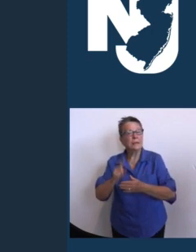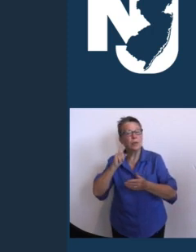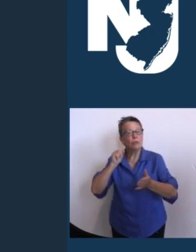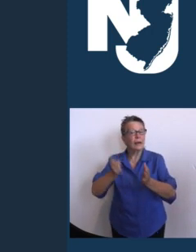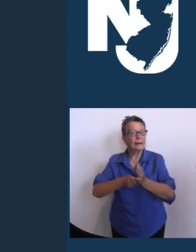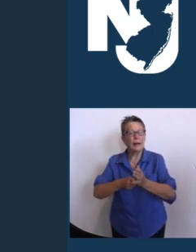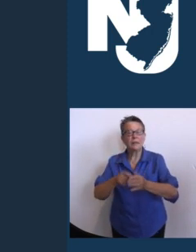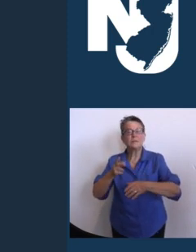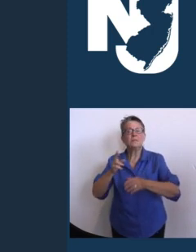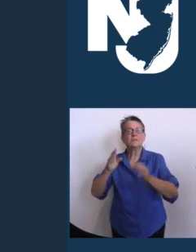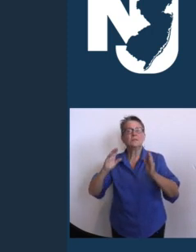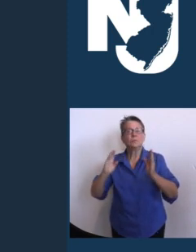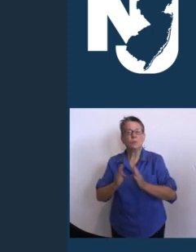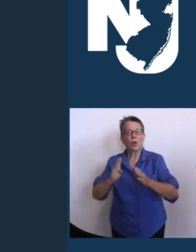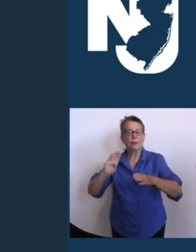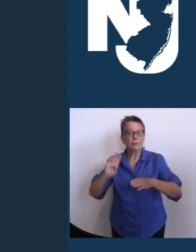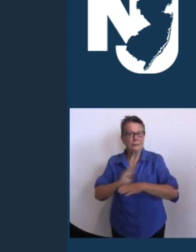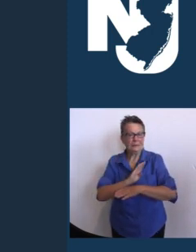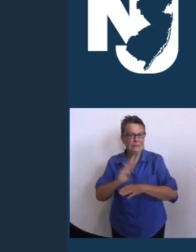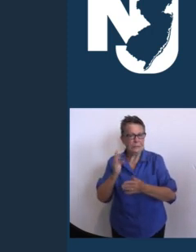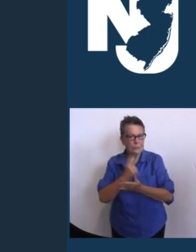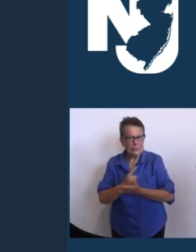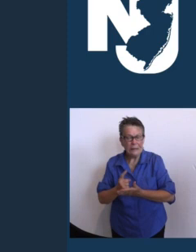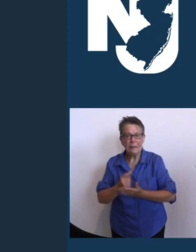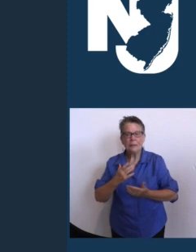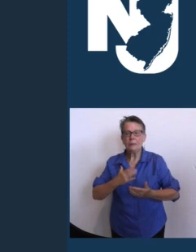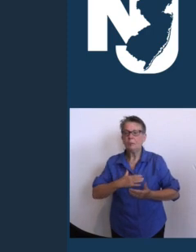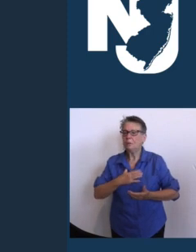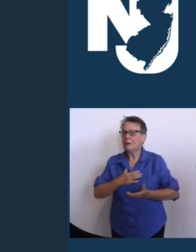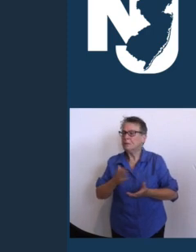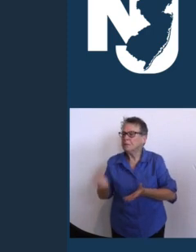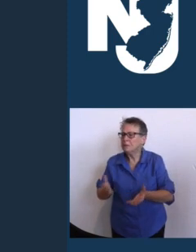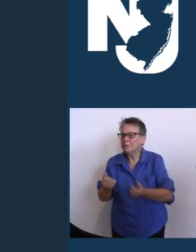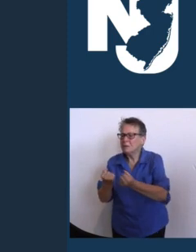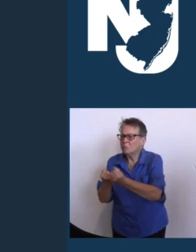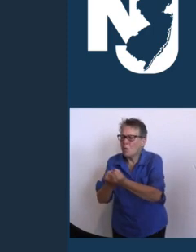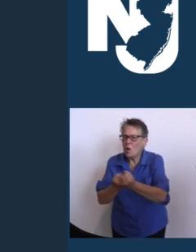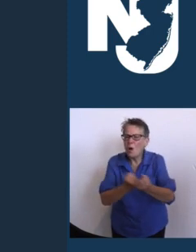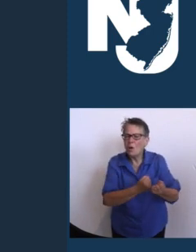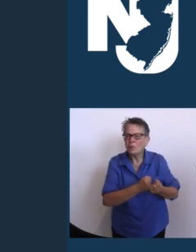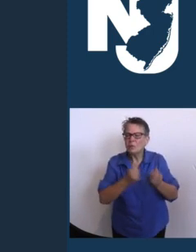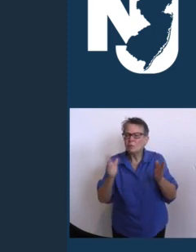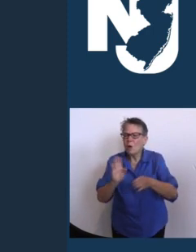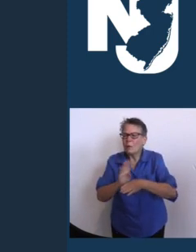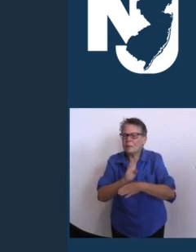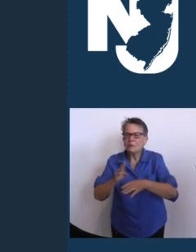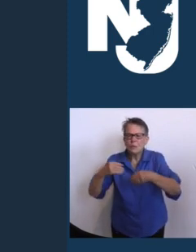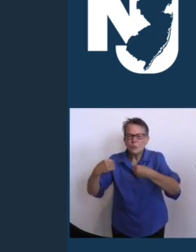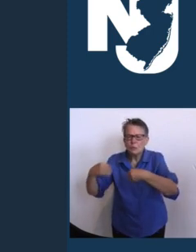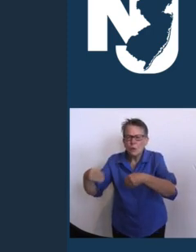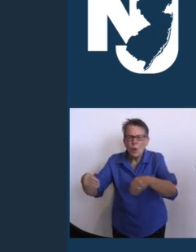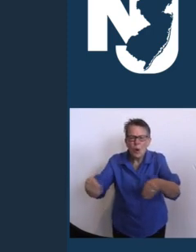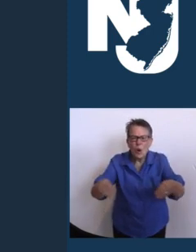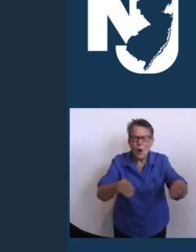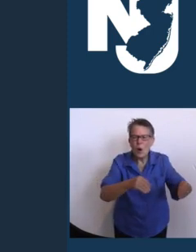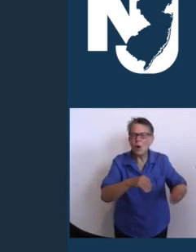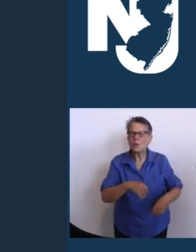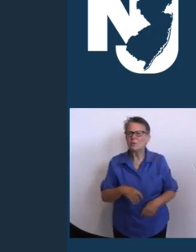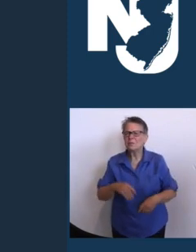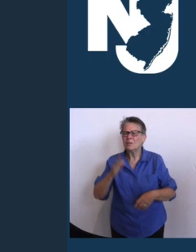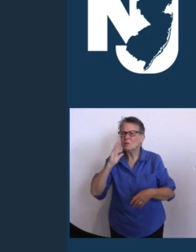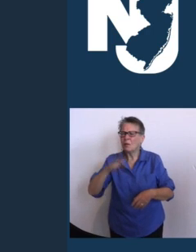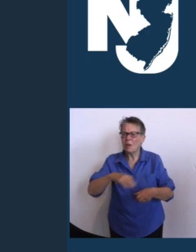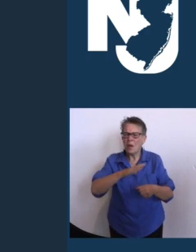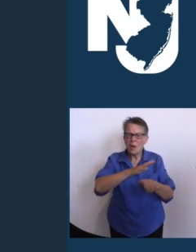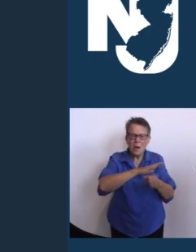people in your community. Whether it be from the pandemic or the floods, our small business community has had to contend with a lot recently.